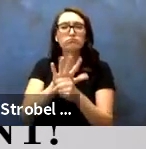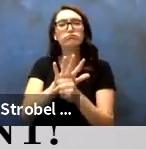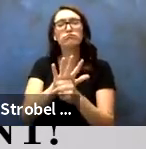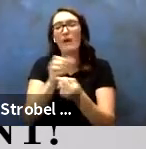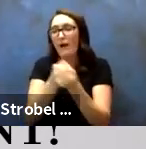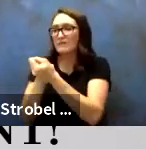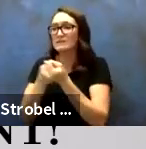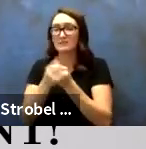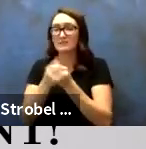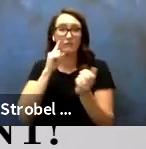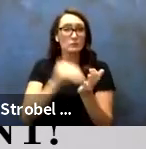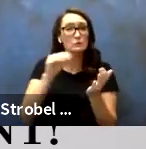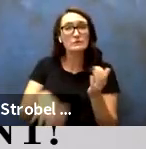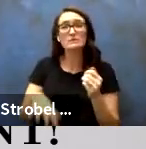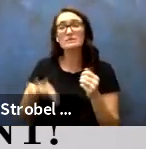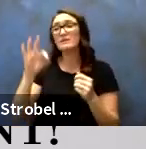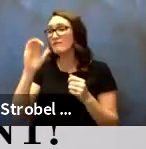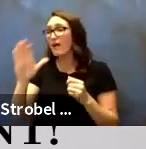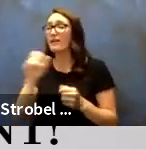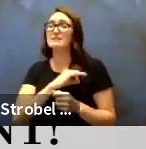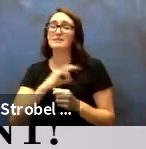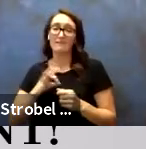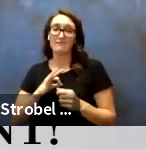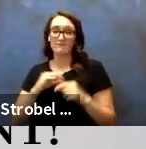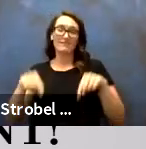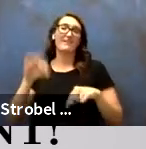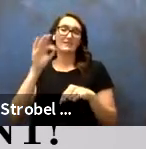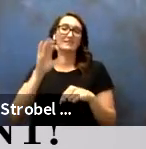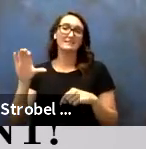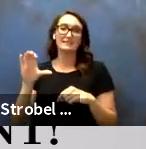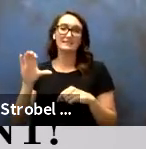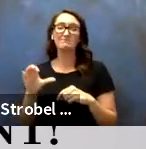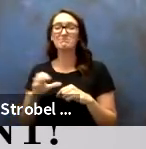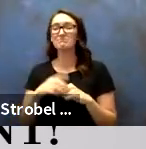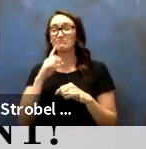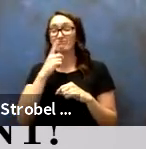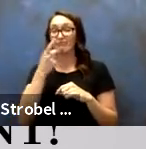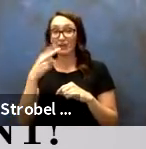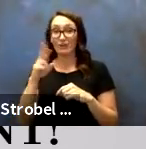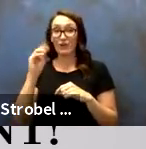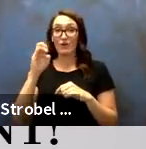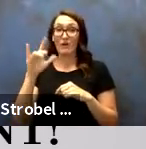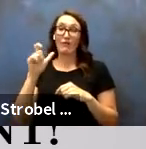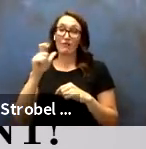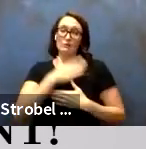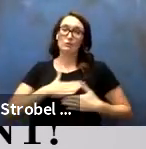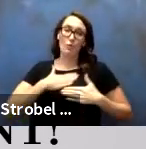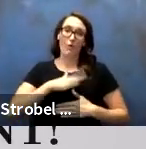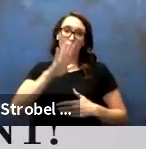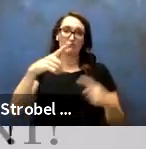of the students, faculty and staff of Fresno City College. Dr. Marigal, enjoy your retirement.